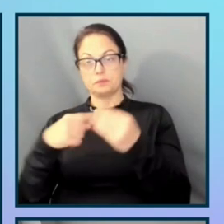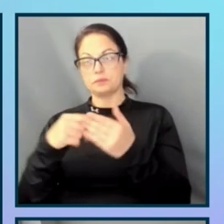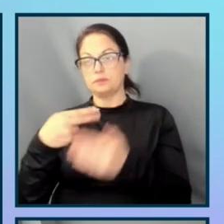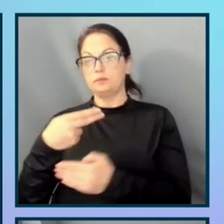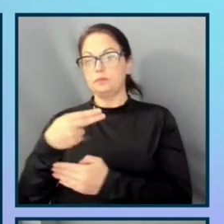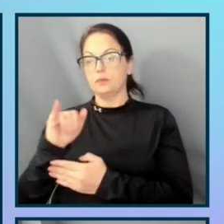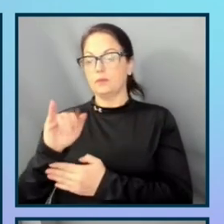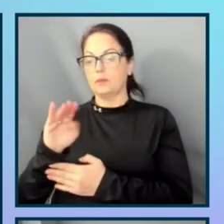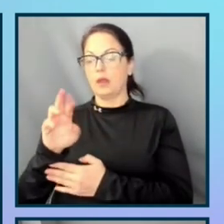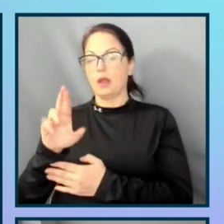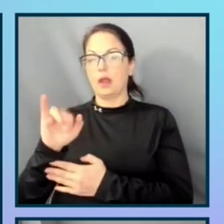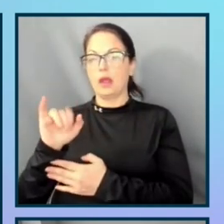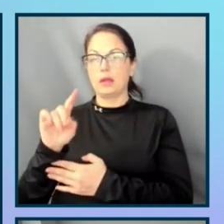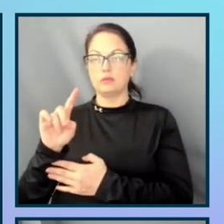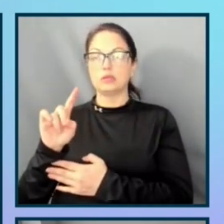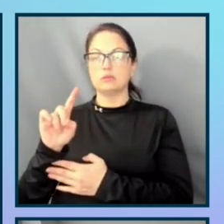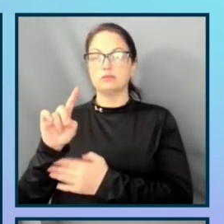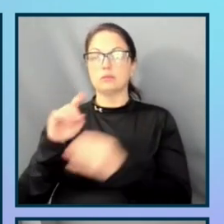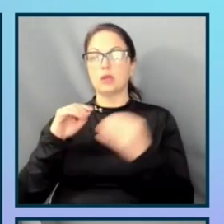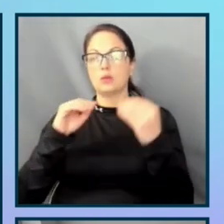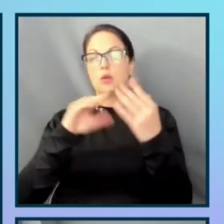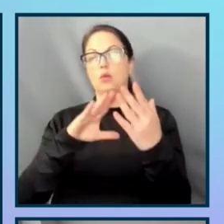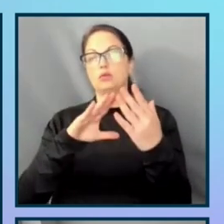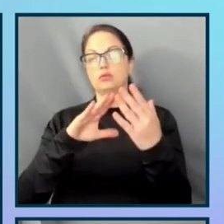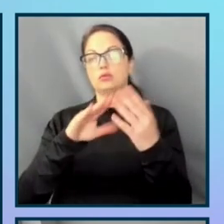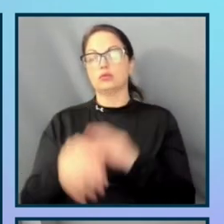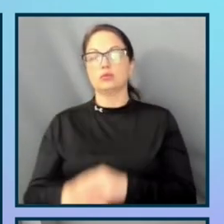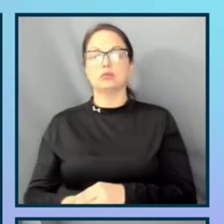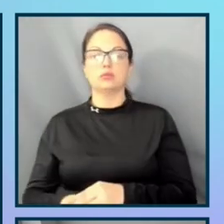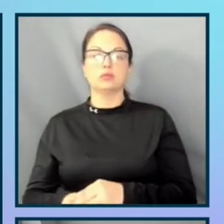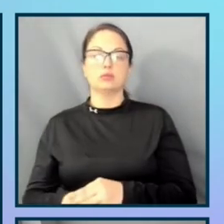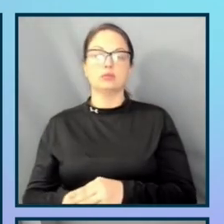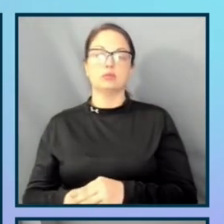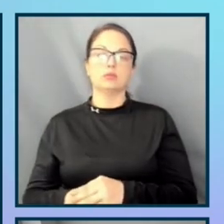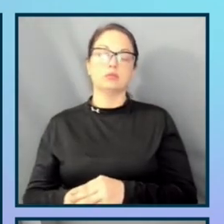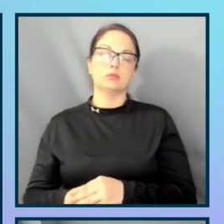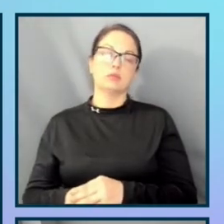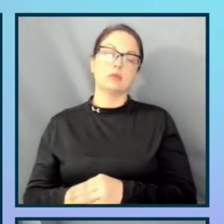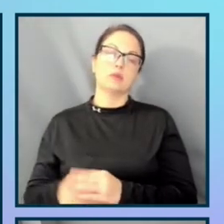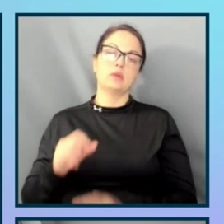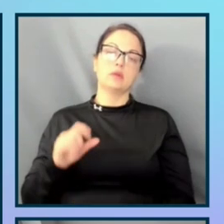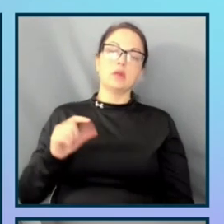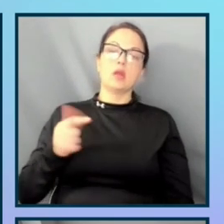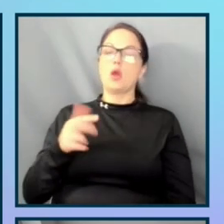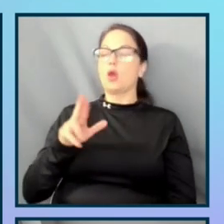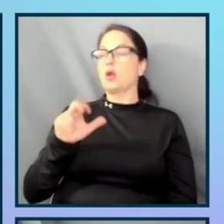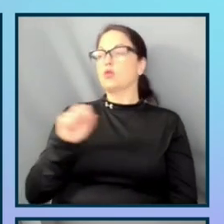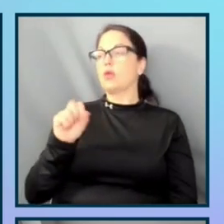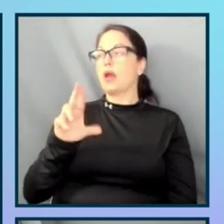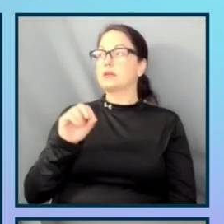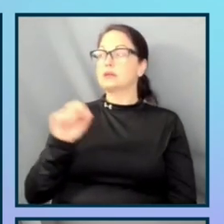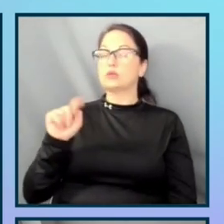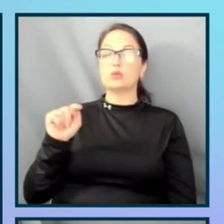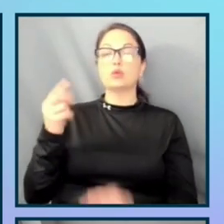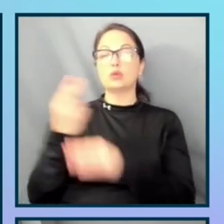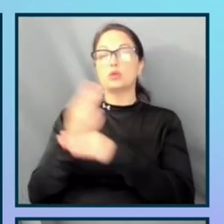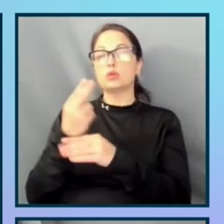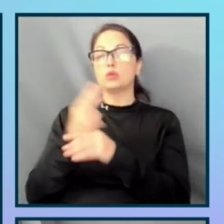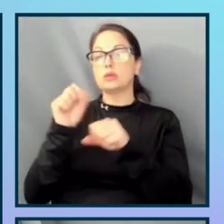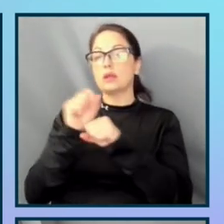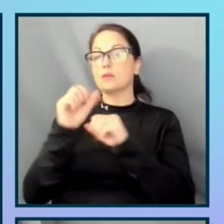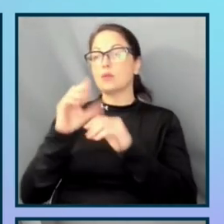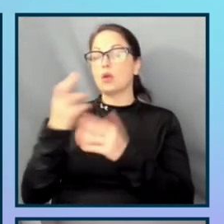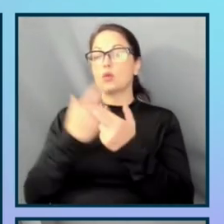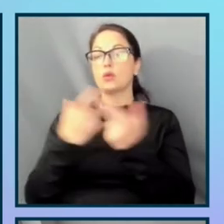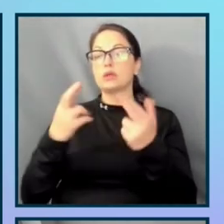and also top-down. So by grassroots, I mean leveraging employer resource groups if your company have them to help